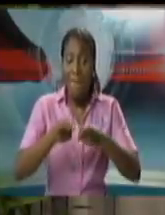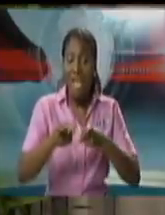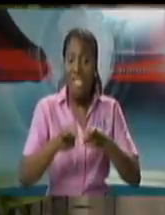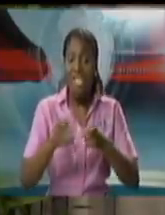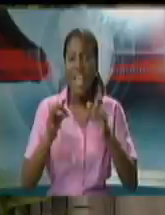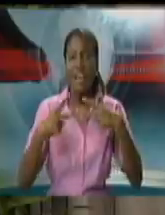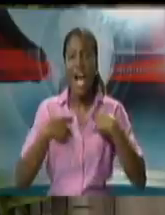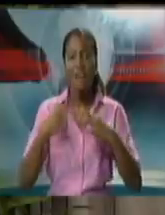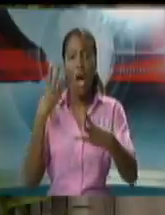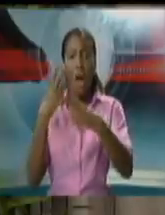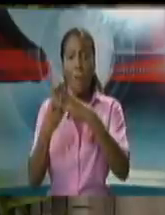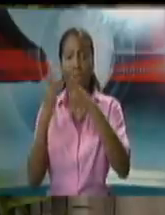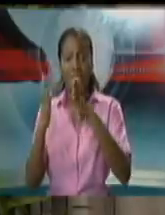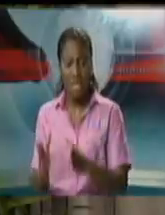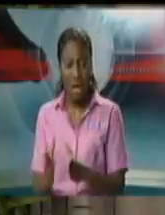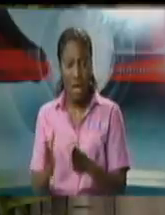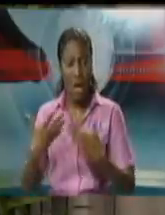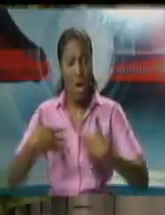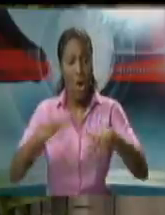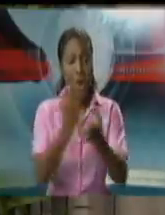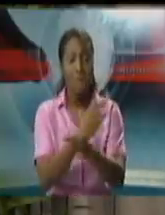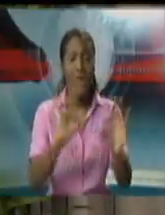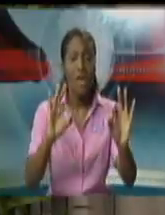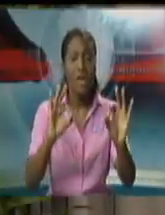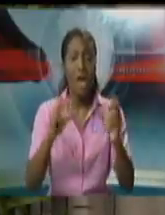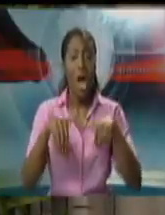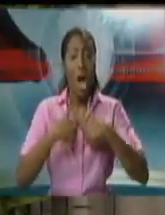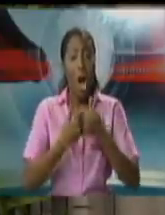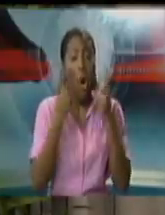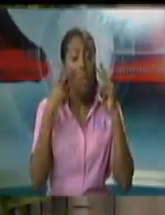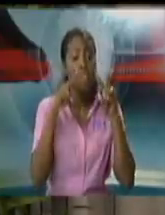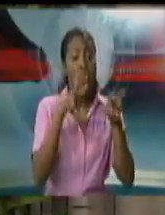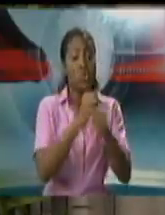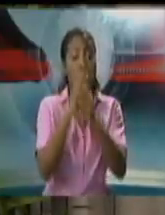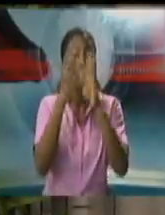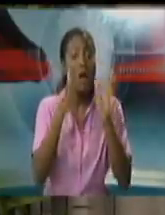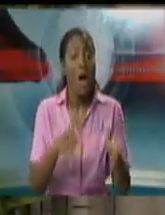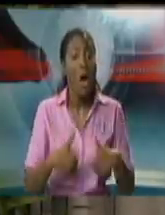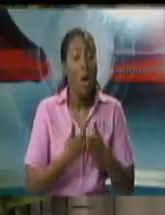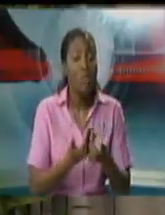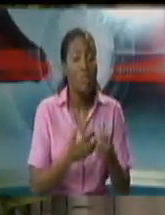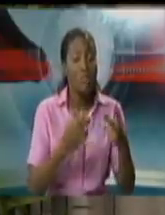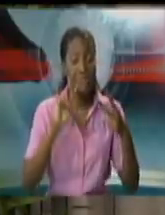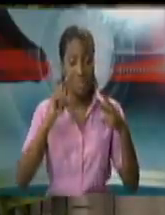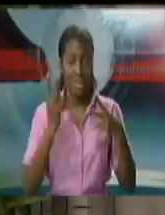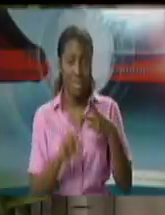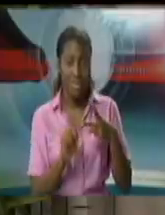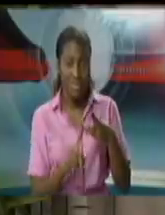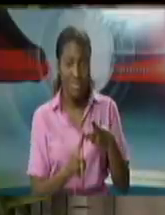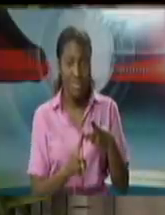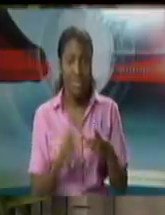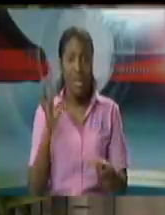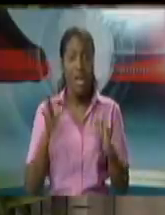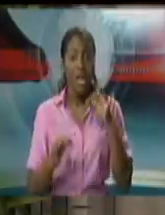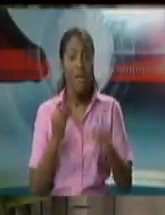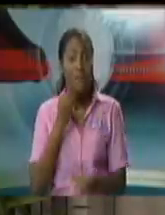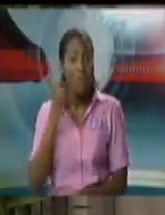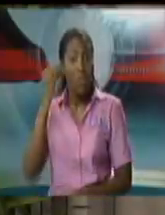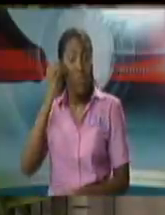may be released out of the system and number two very importantly it's also connected to the issue of domestic violence